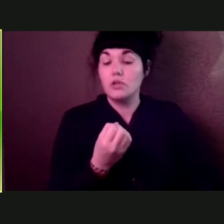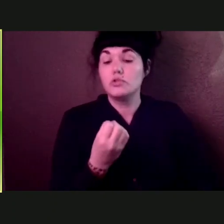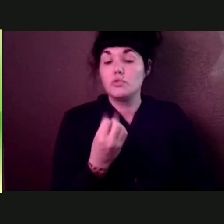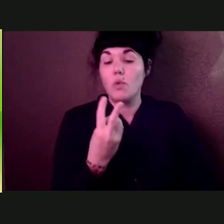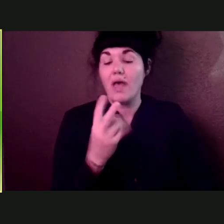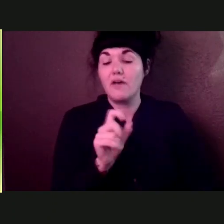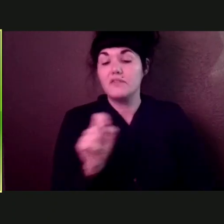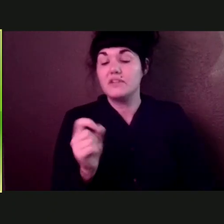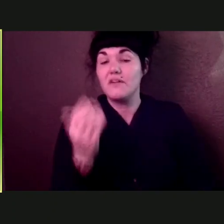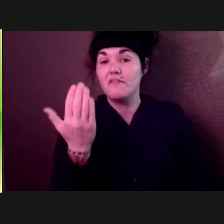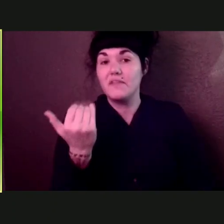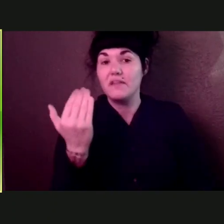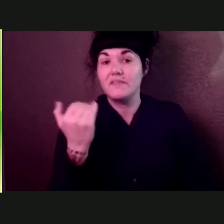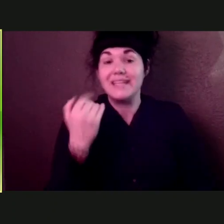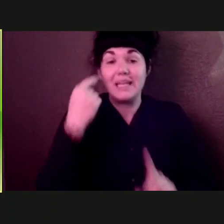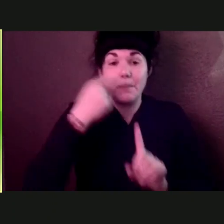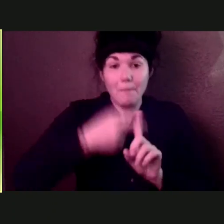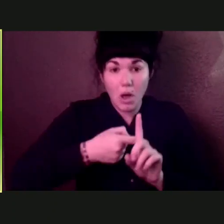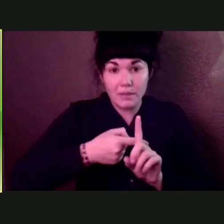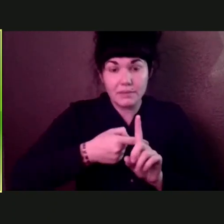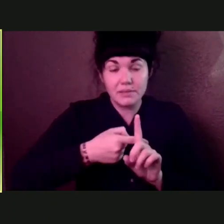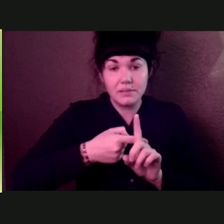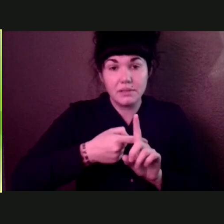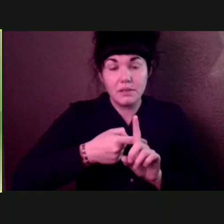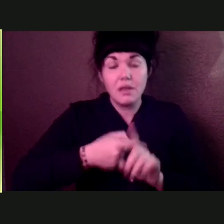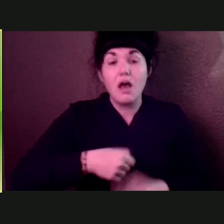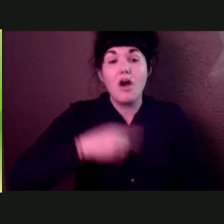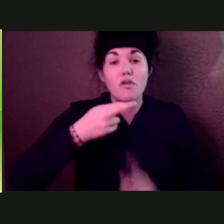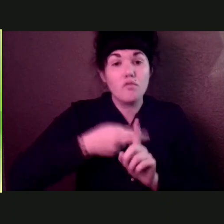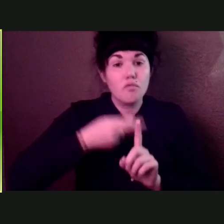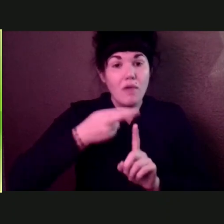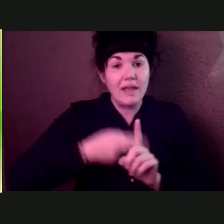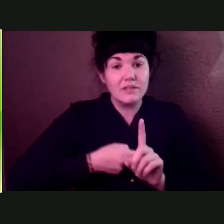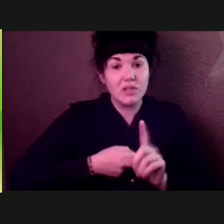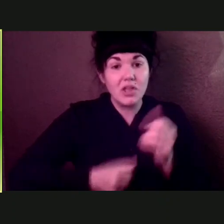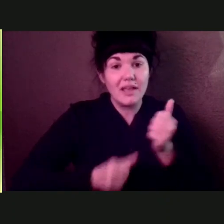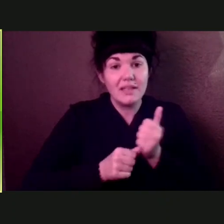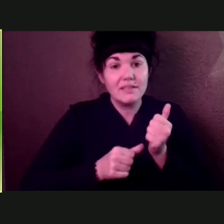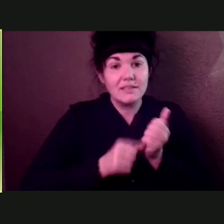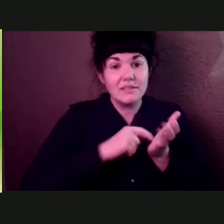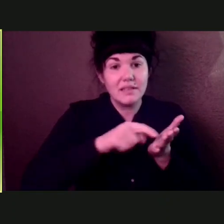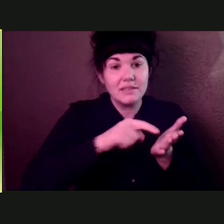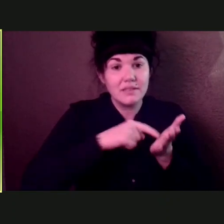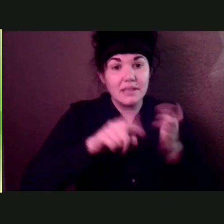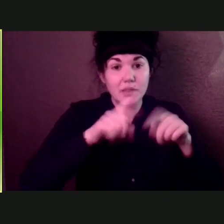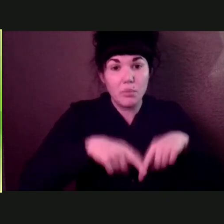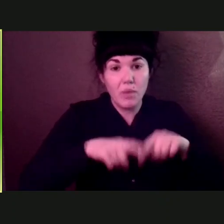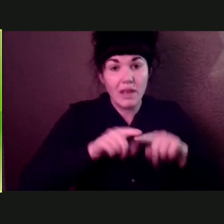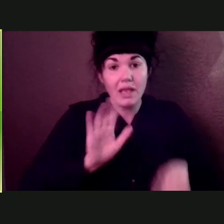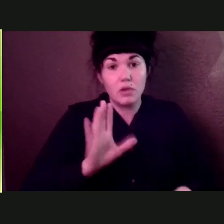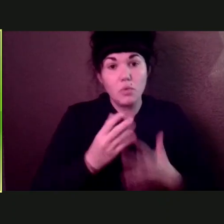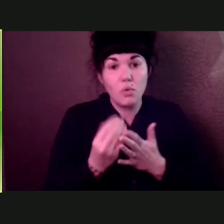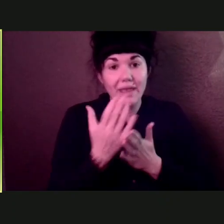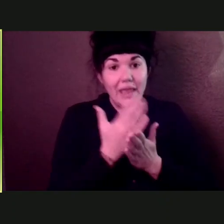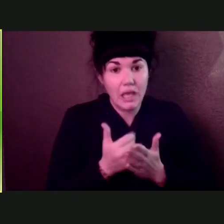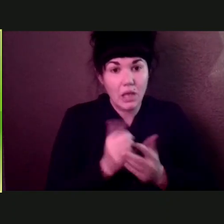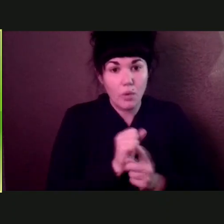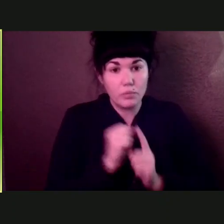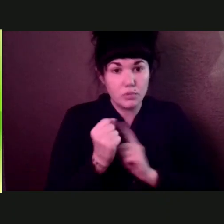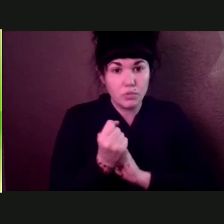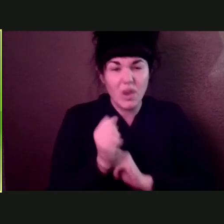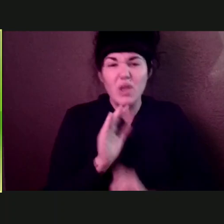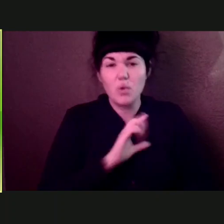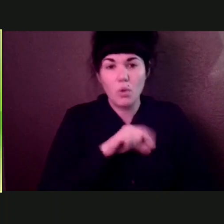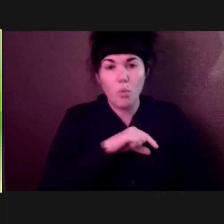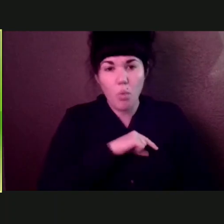depending on your eligibility. Your income qualifications, but there's money available. agencies